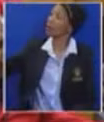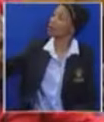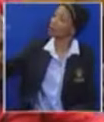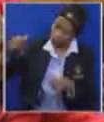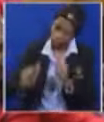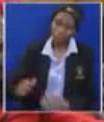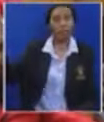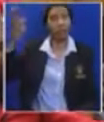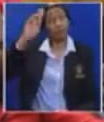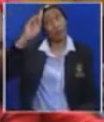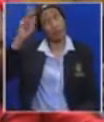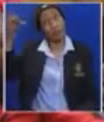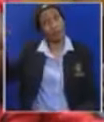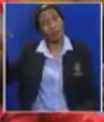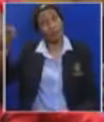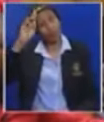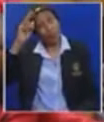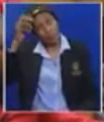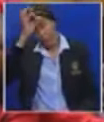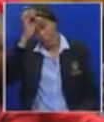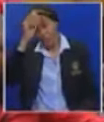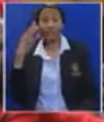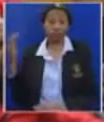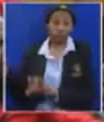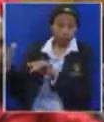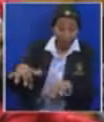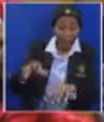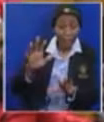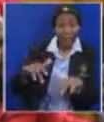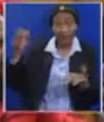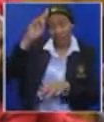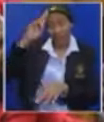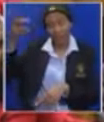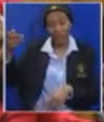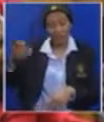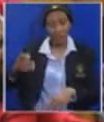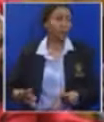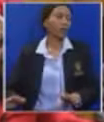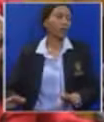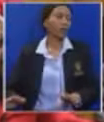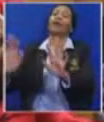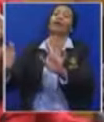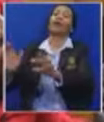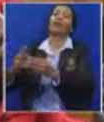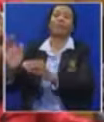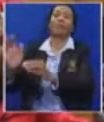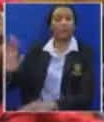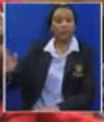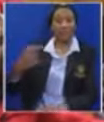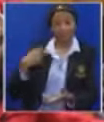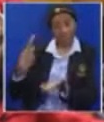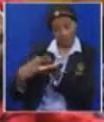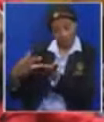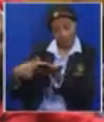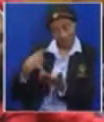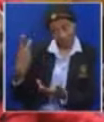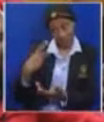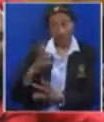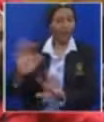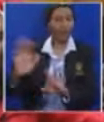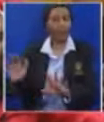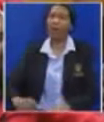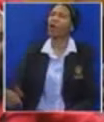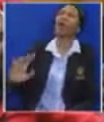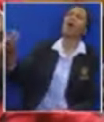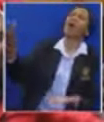let me remind you. Do you remember when the police came here in the South looking for this thief? Honorable I'm not debating the matter with you. I expect you to withdraw